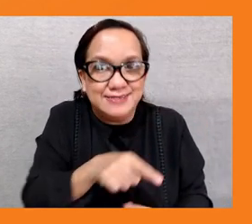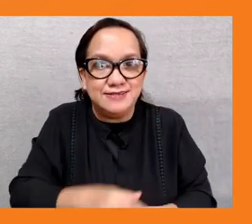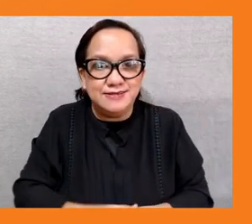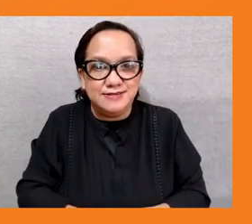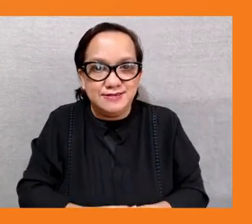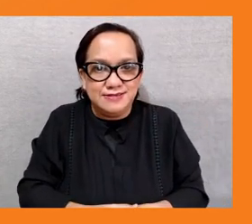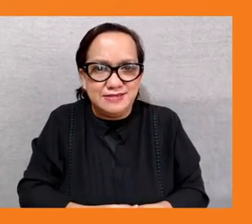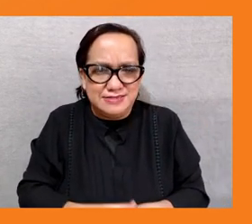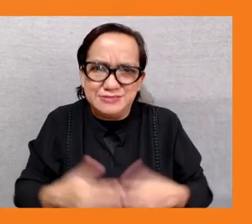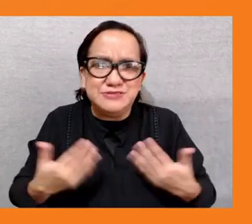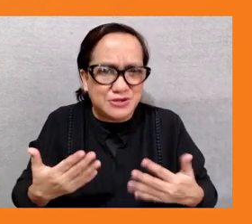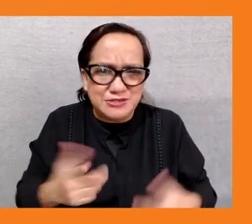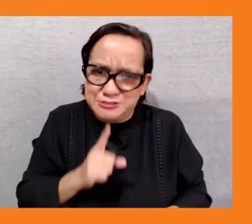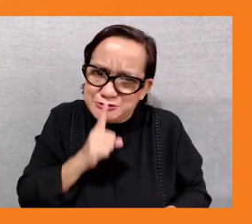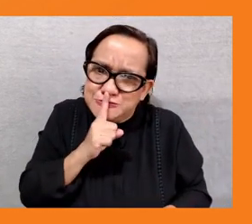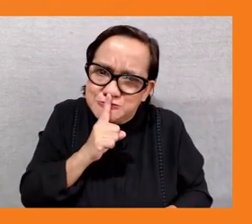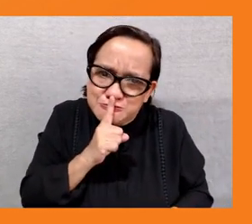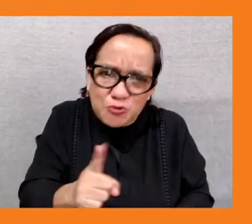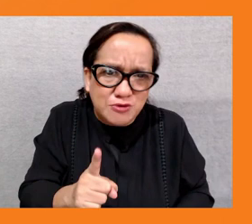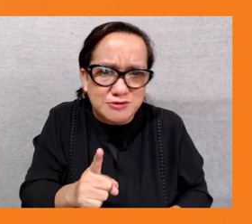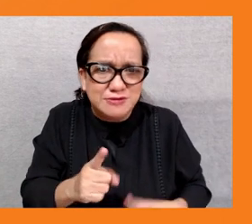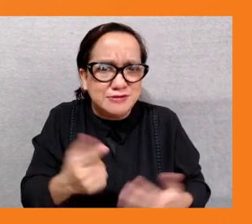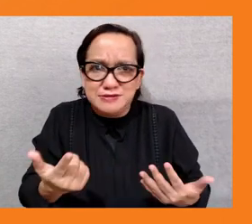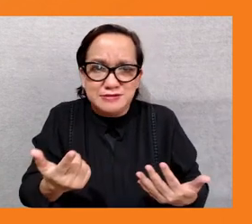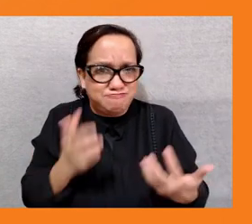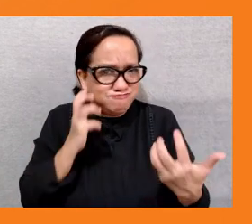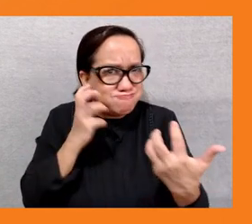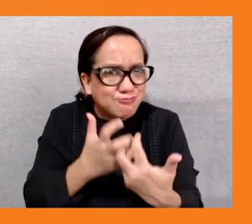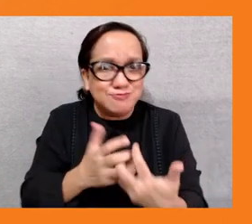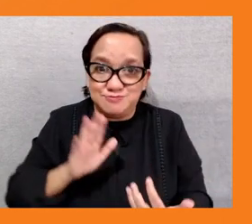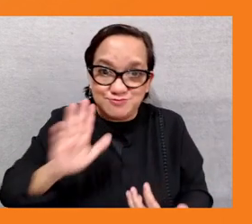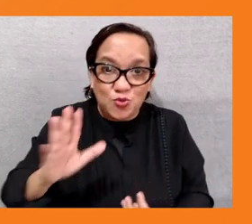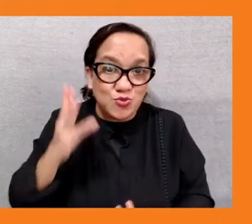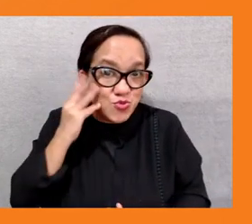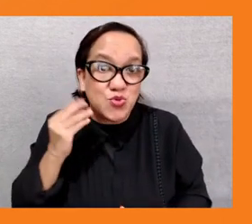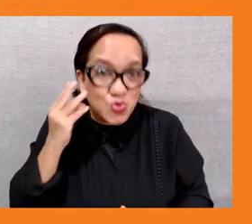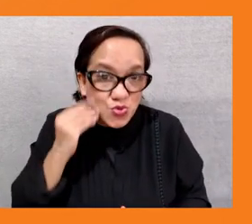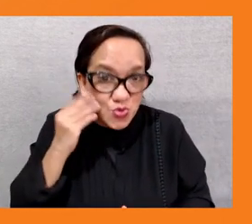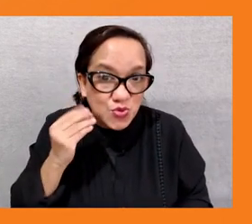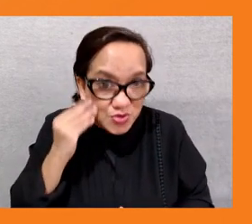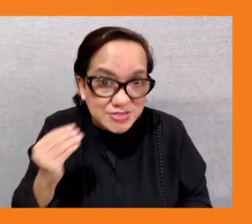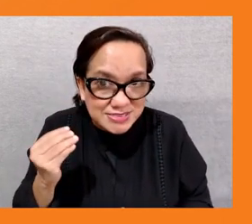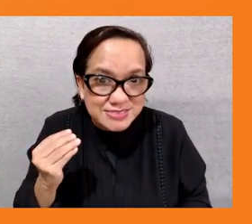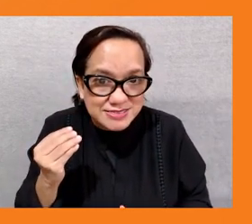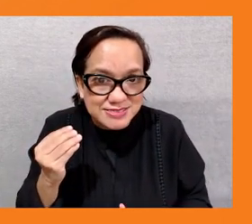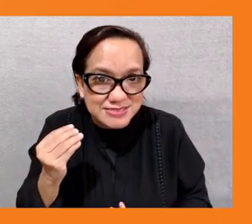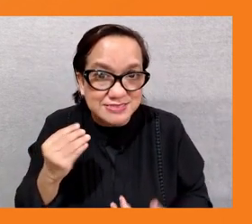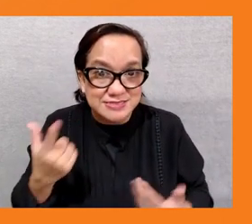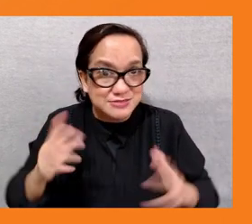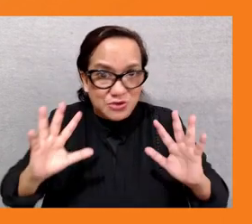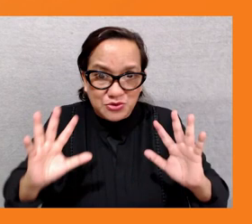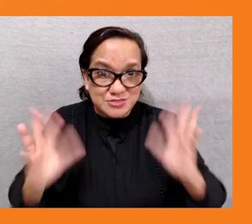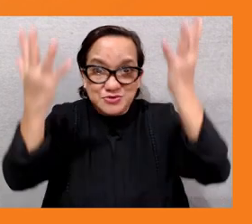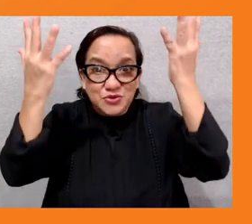adb is doing a lot of work on this um and we're excited that soon we can launch a dedicated just transition support